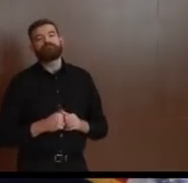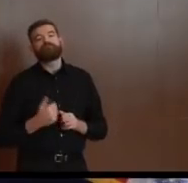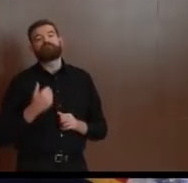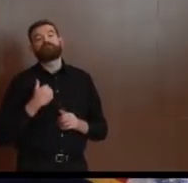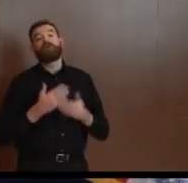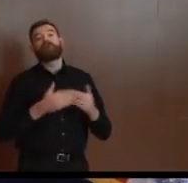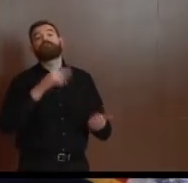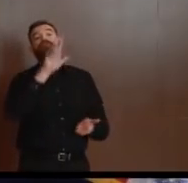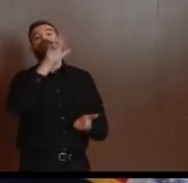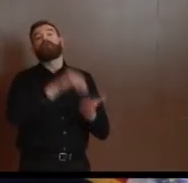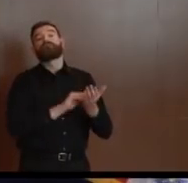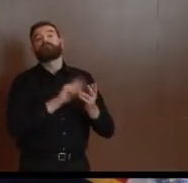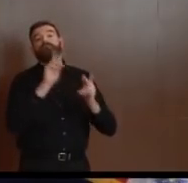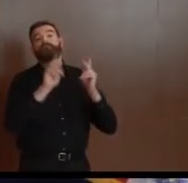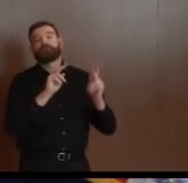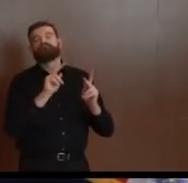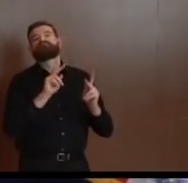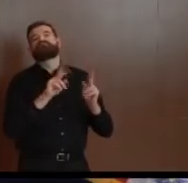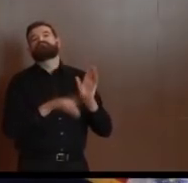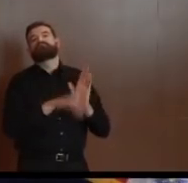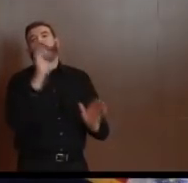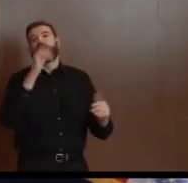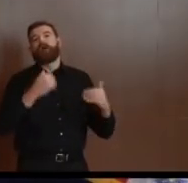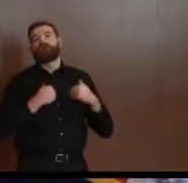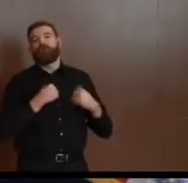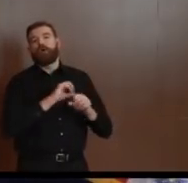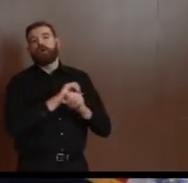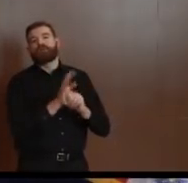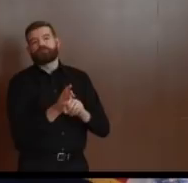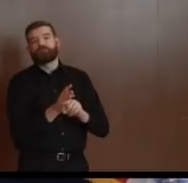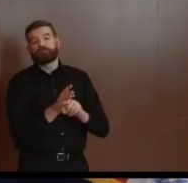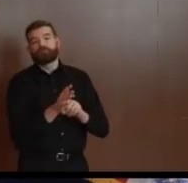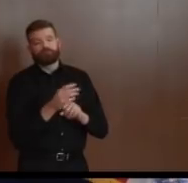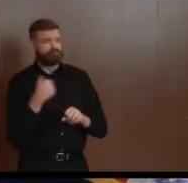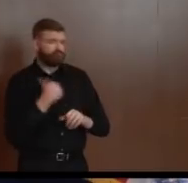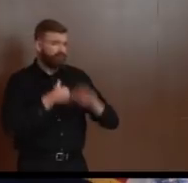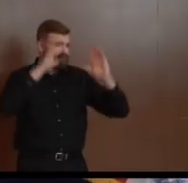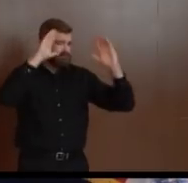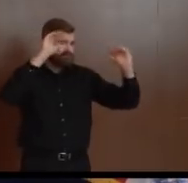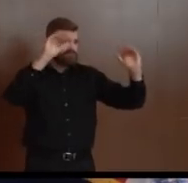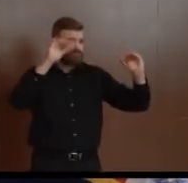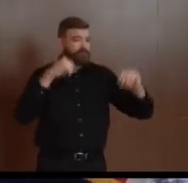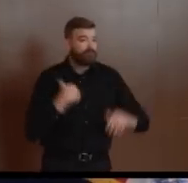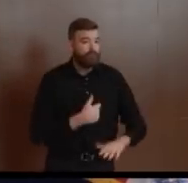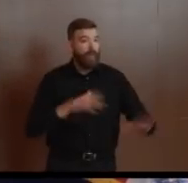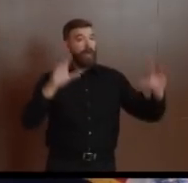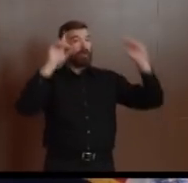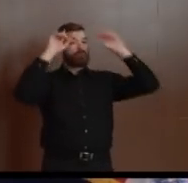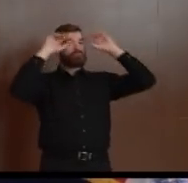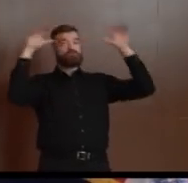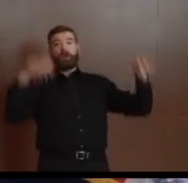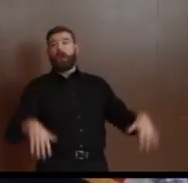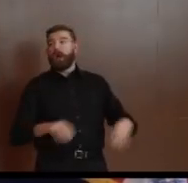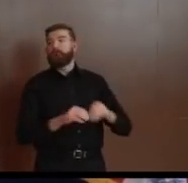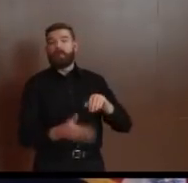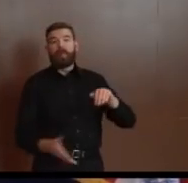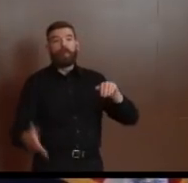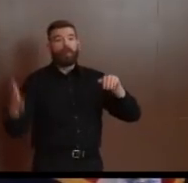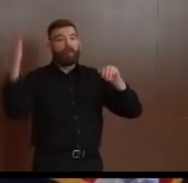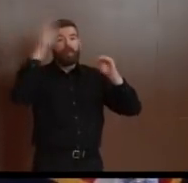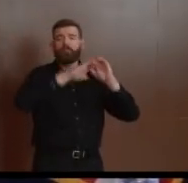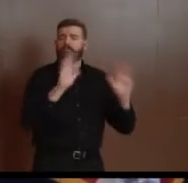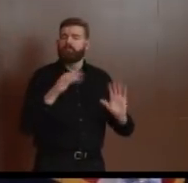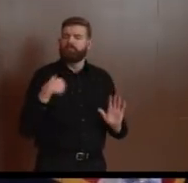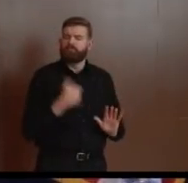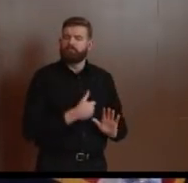listen, we expected this. We're not having a holy cow moment here that, oh my lord, these numbers have exploded and we weren't